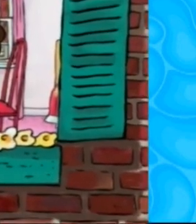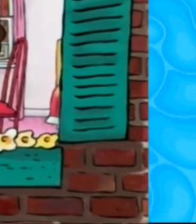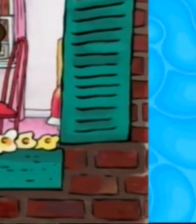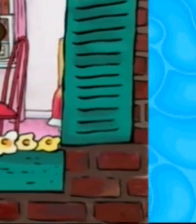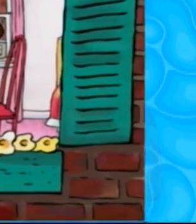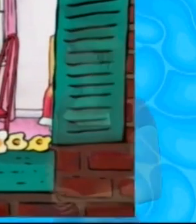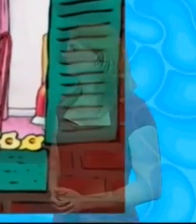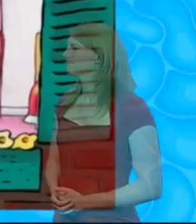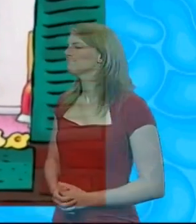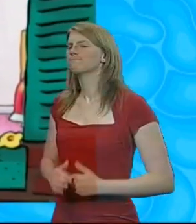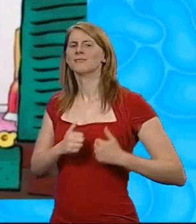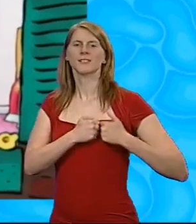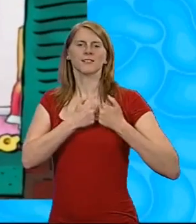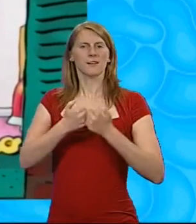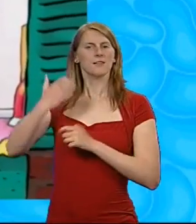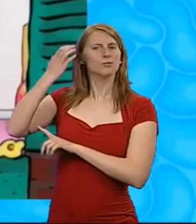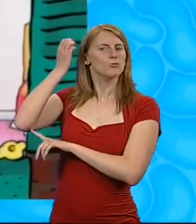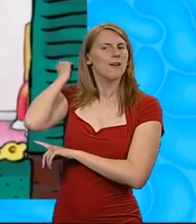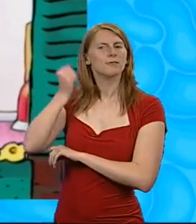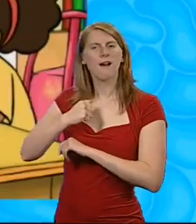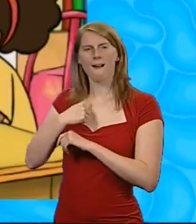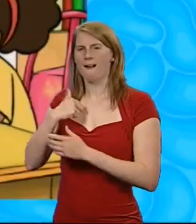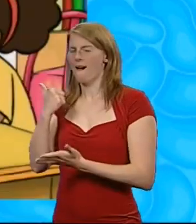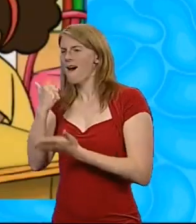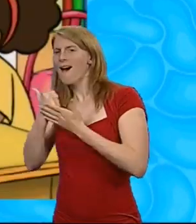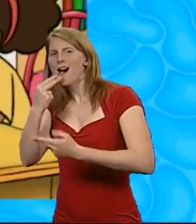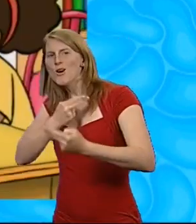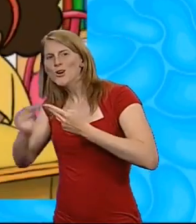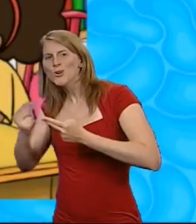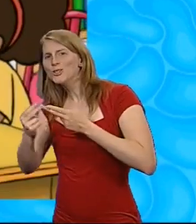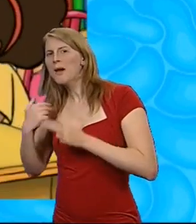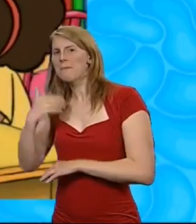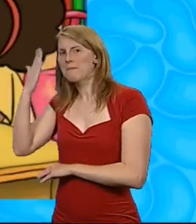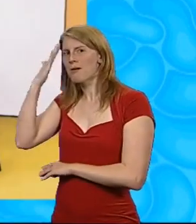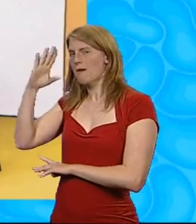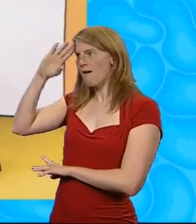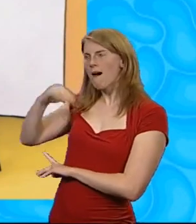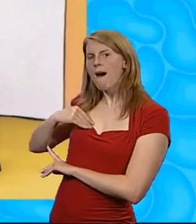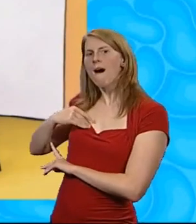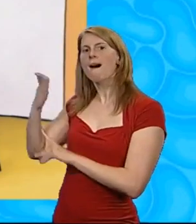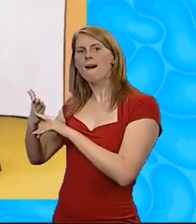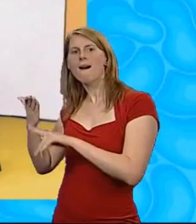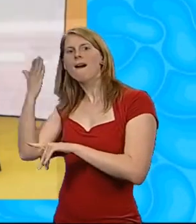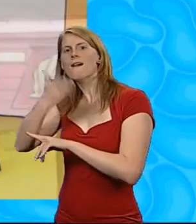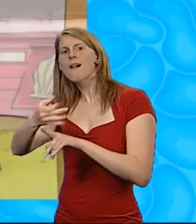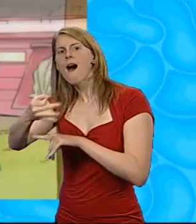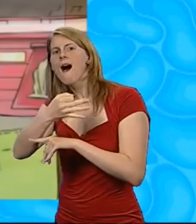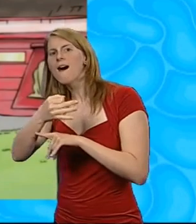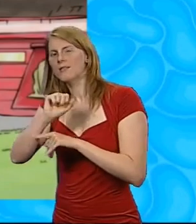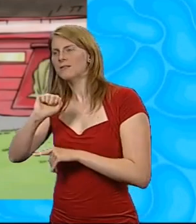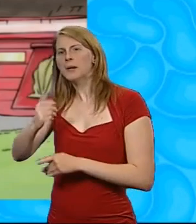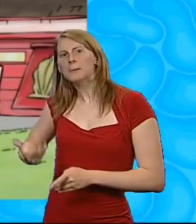Dear Jetta, I have some great news. My mother just told me she has to go to Birdwell Island for a business trip next Tuesday.